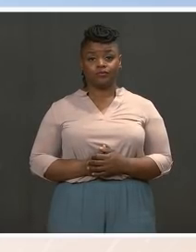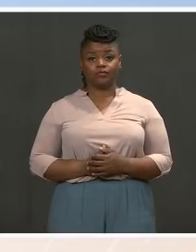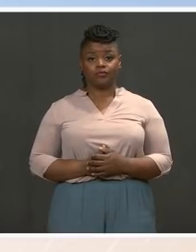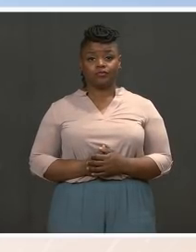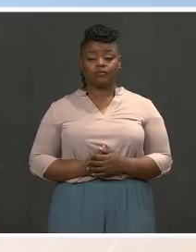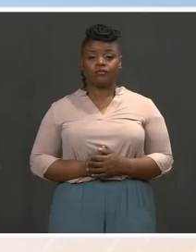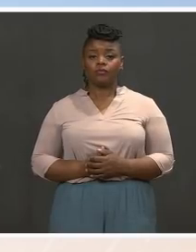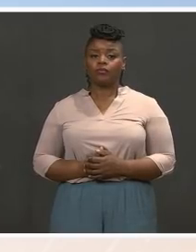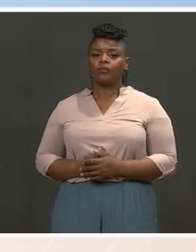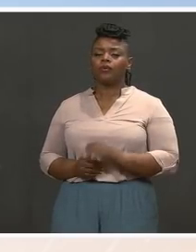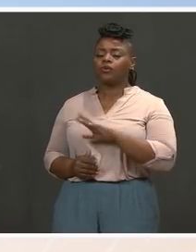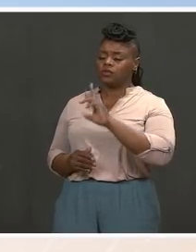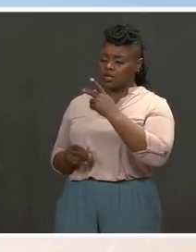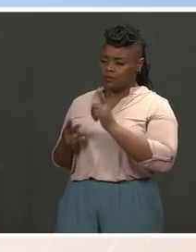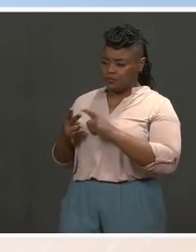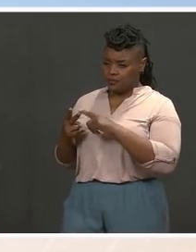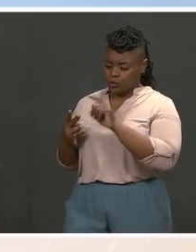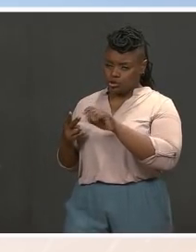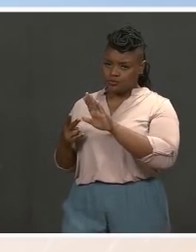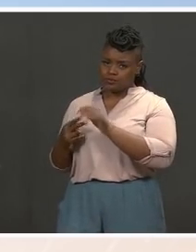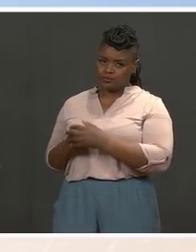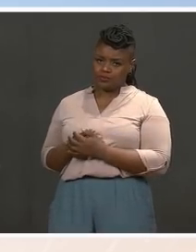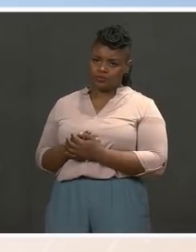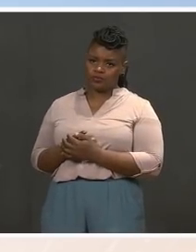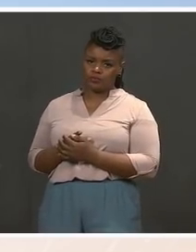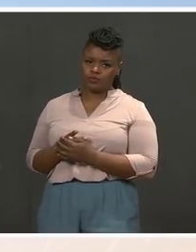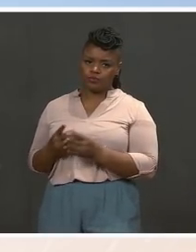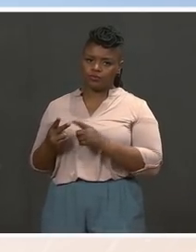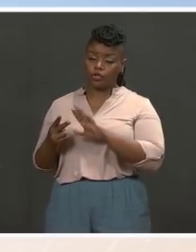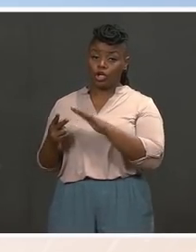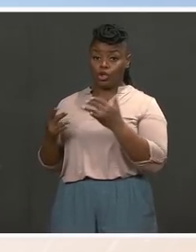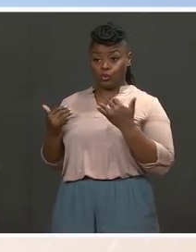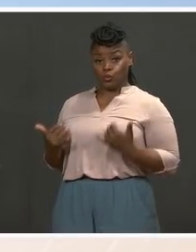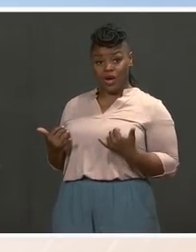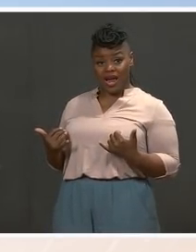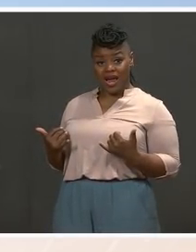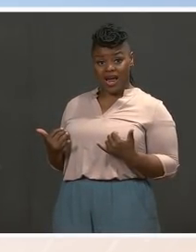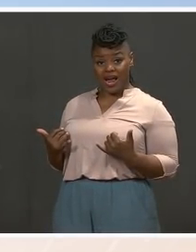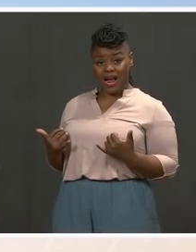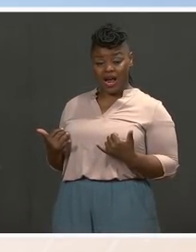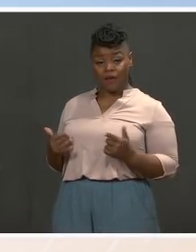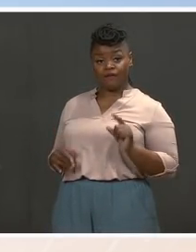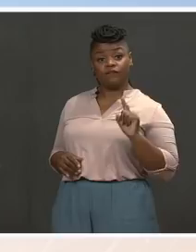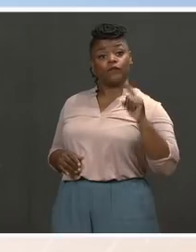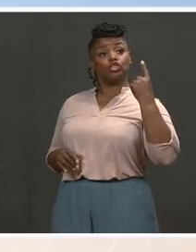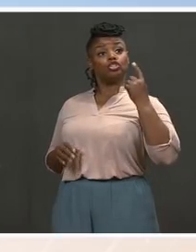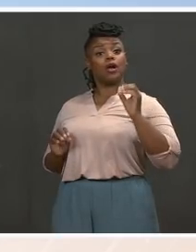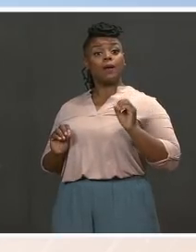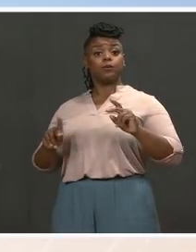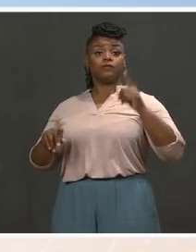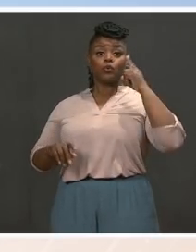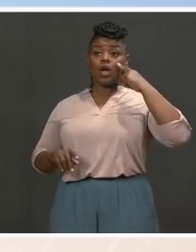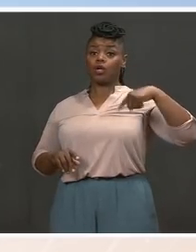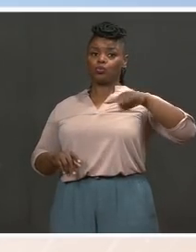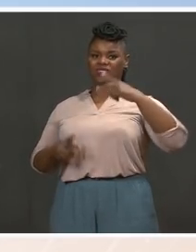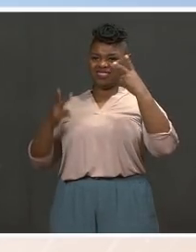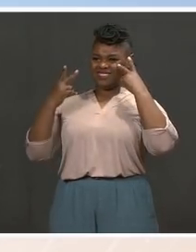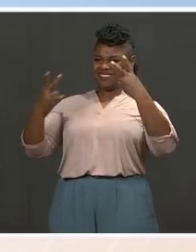secondly, today's the first chance for many in the media to see the situation on the southern border at government facilities.